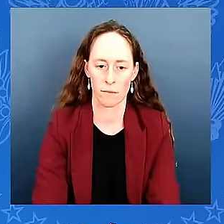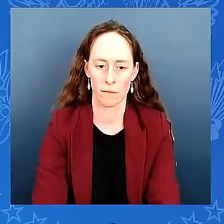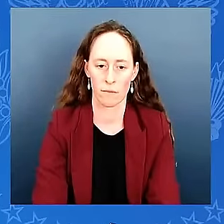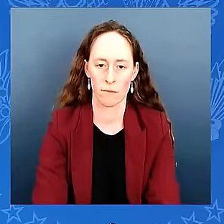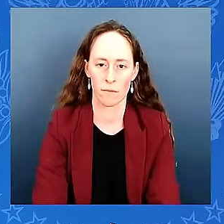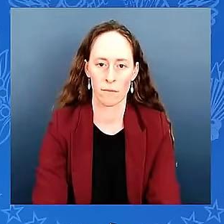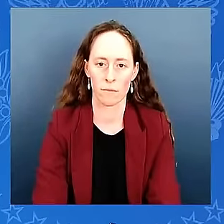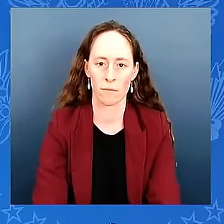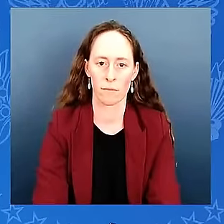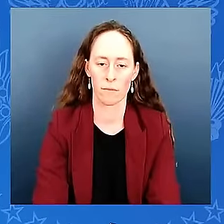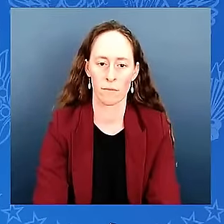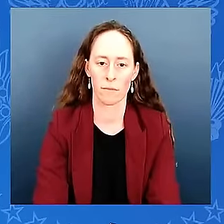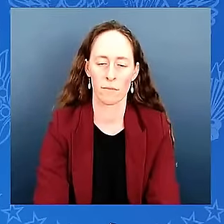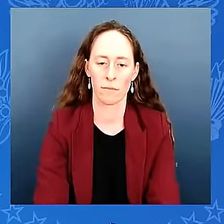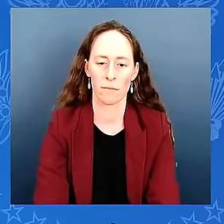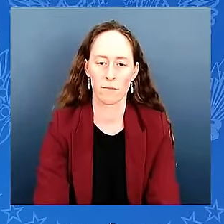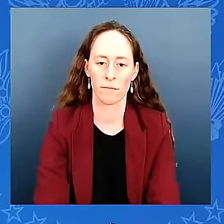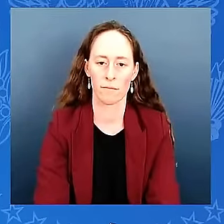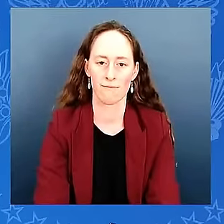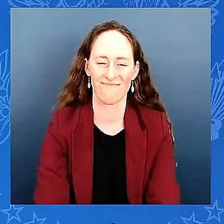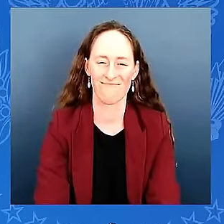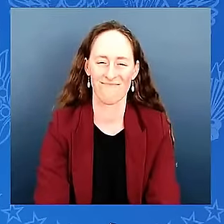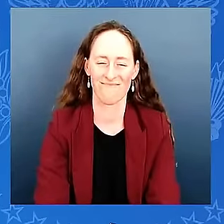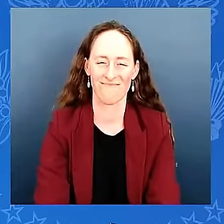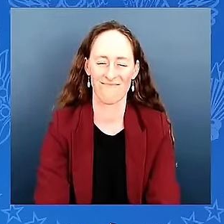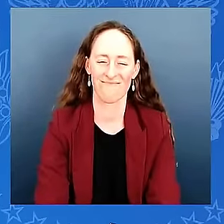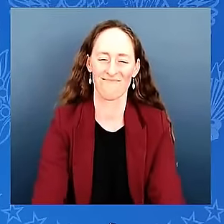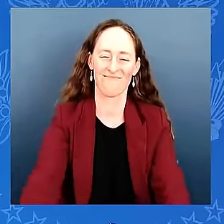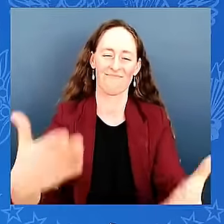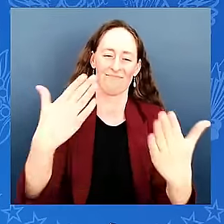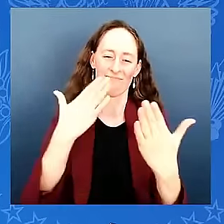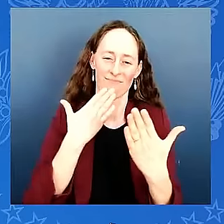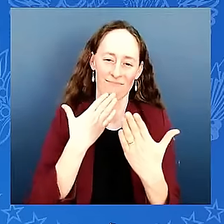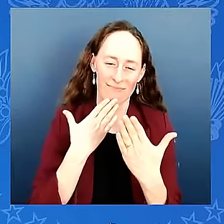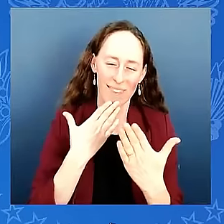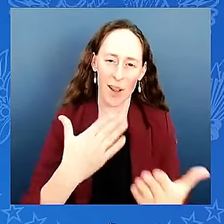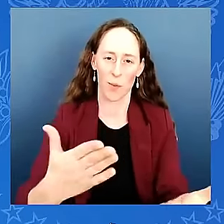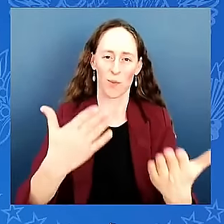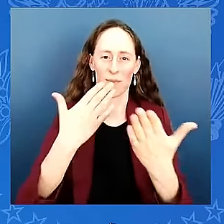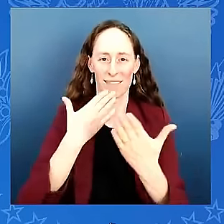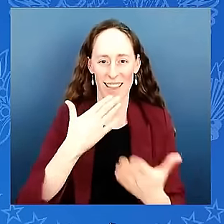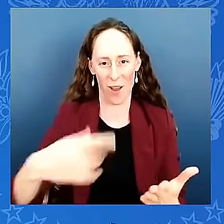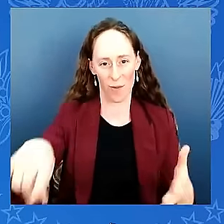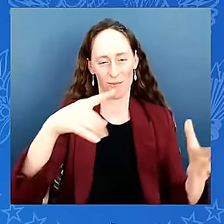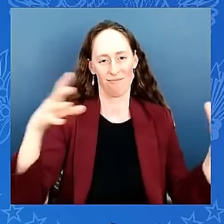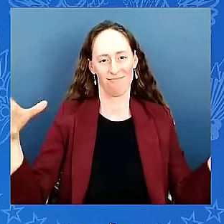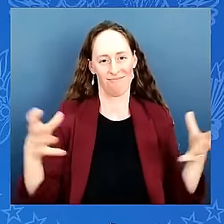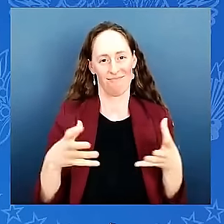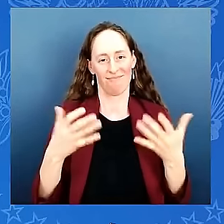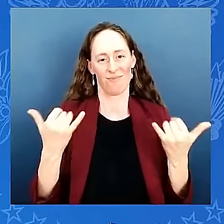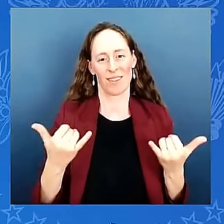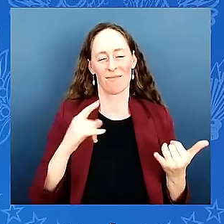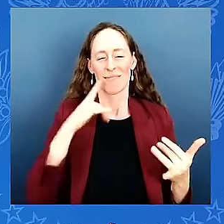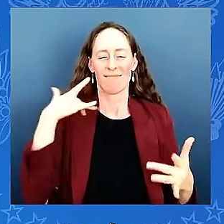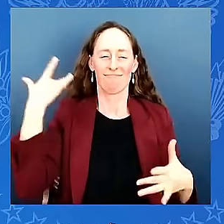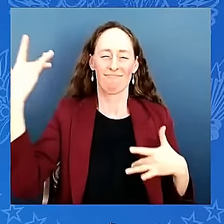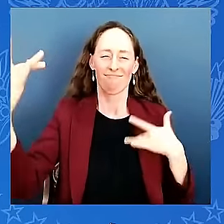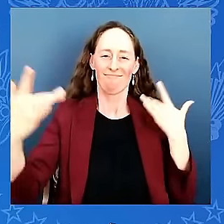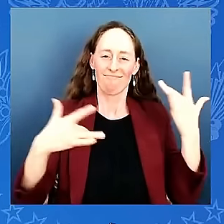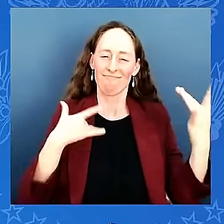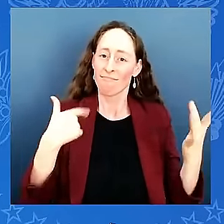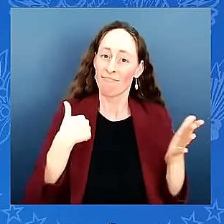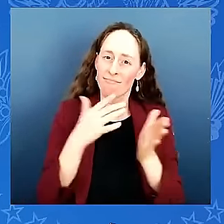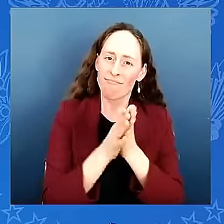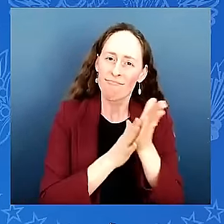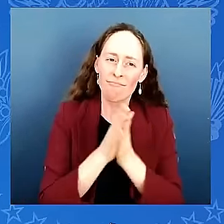Thank you all so much for being here we're so delighted to speak to you today to hear your stories it's my pleasure to